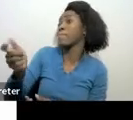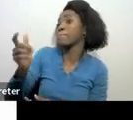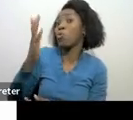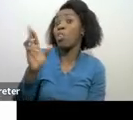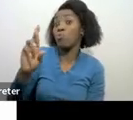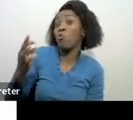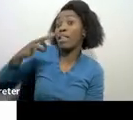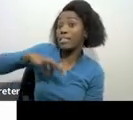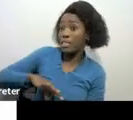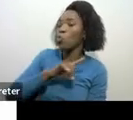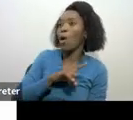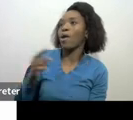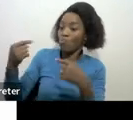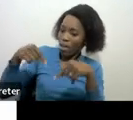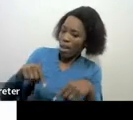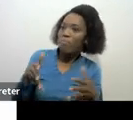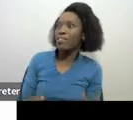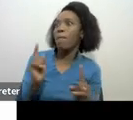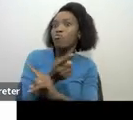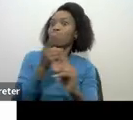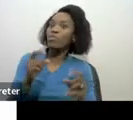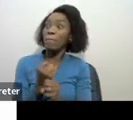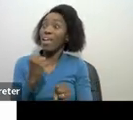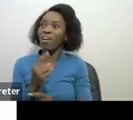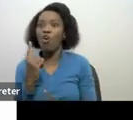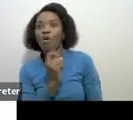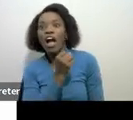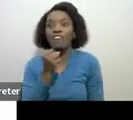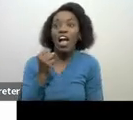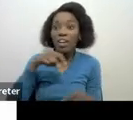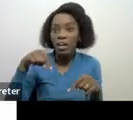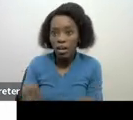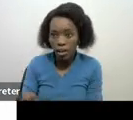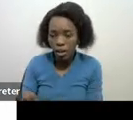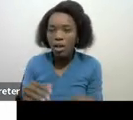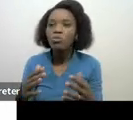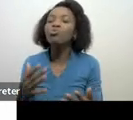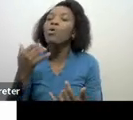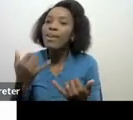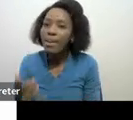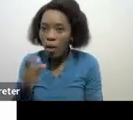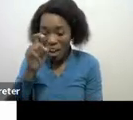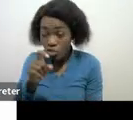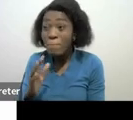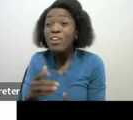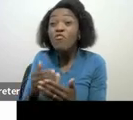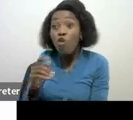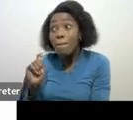here before you pay them that money you need to withhold the 15% royalties and paid over to SARS